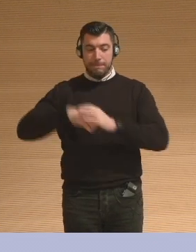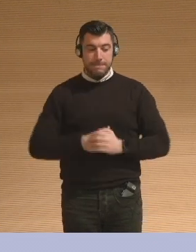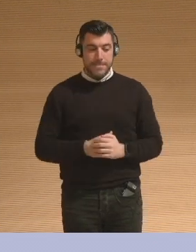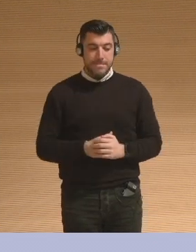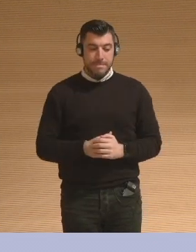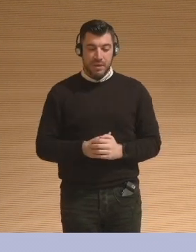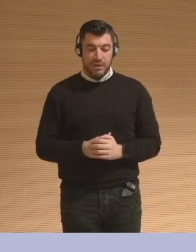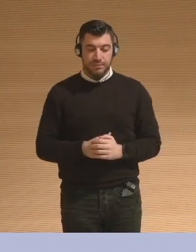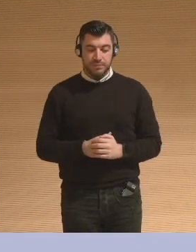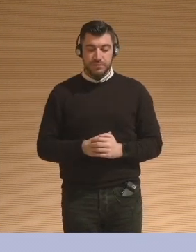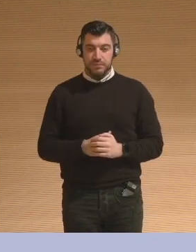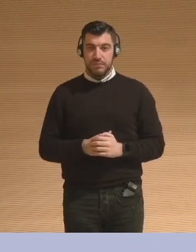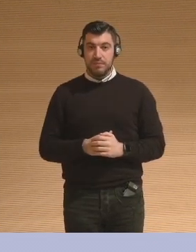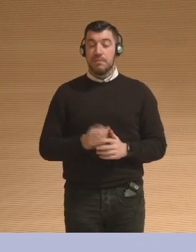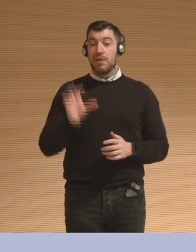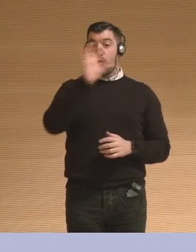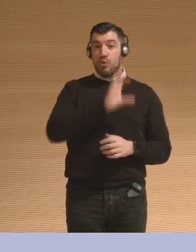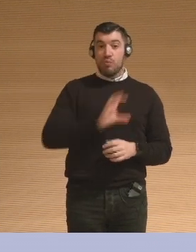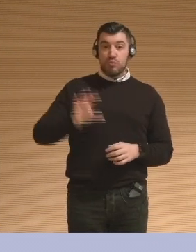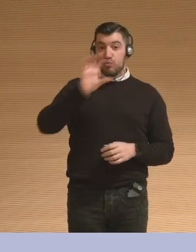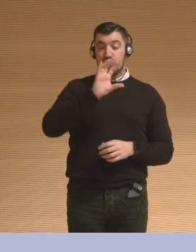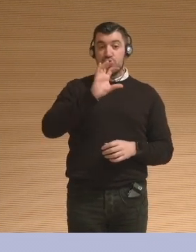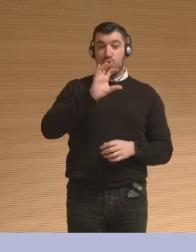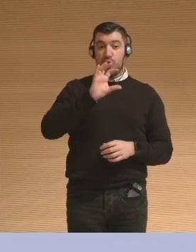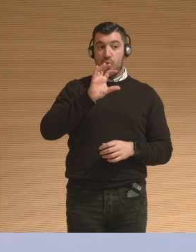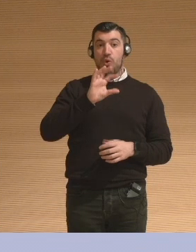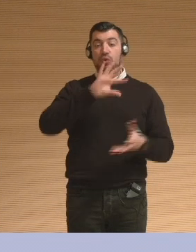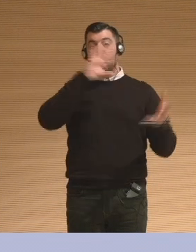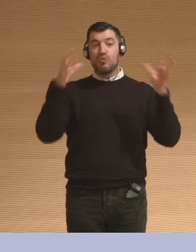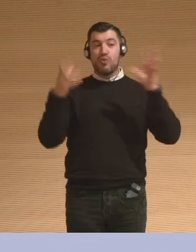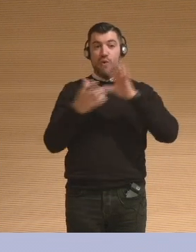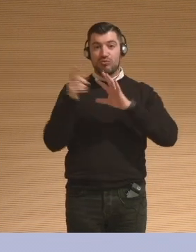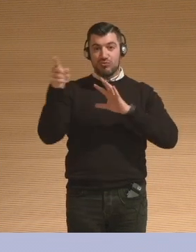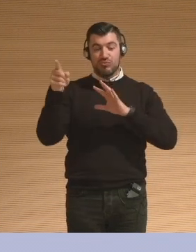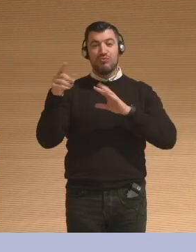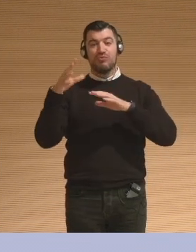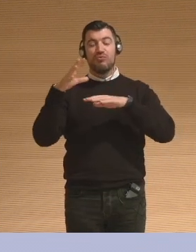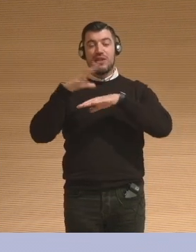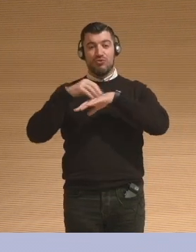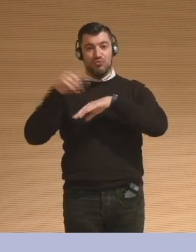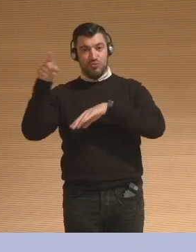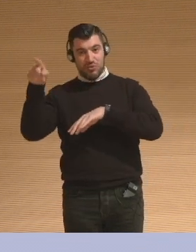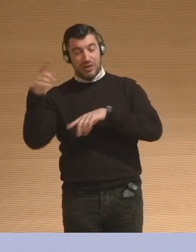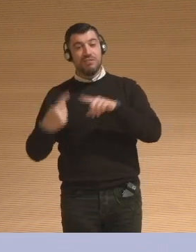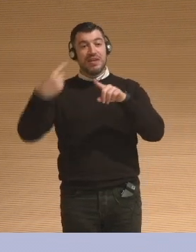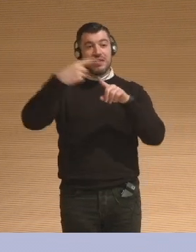where they were loaning a personal object that they had brought with them from Syria for one year.